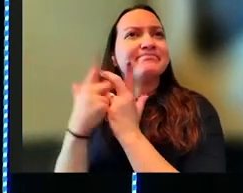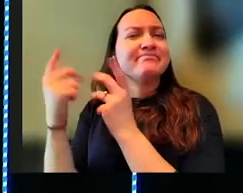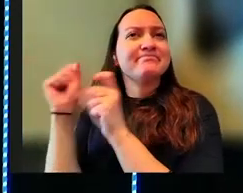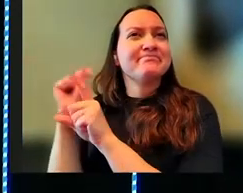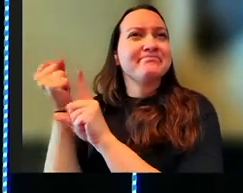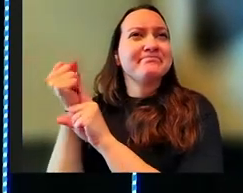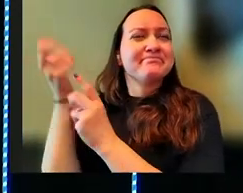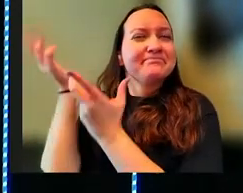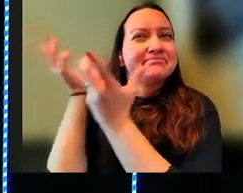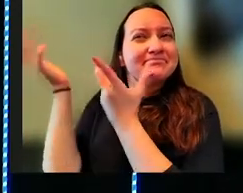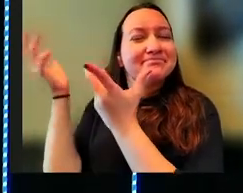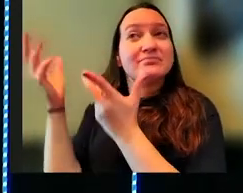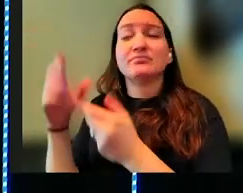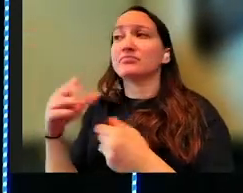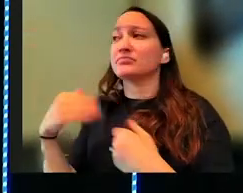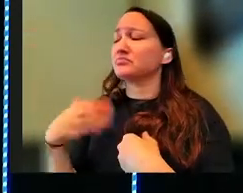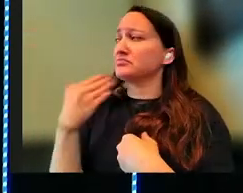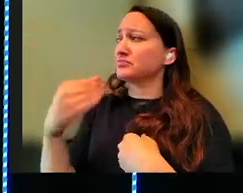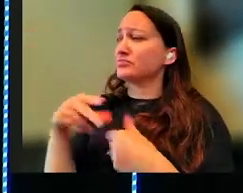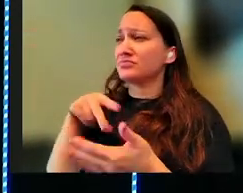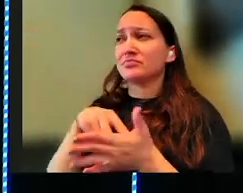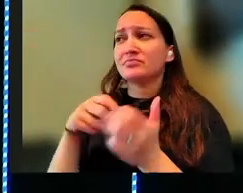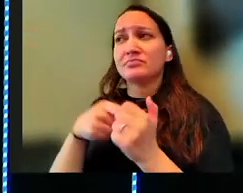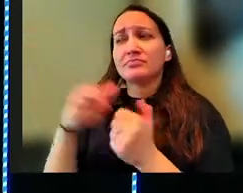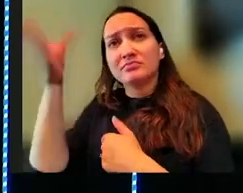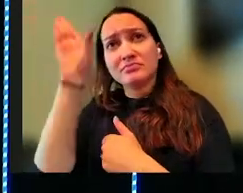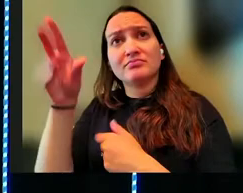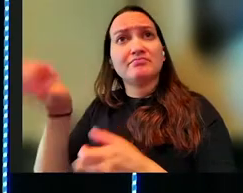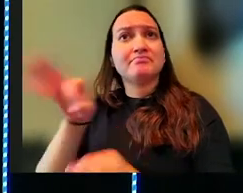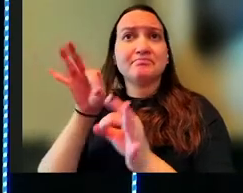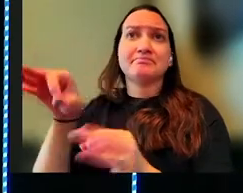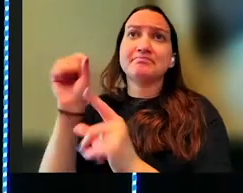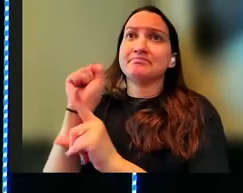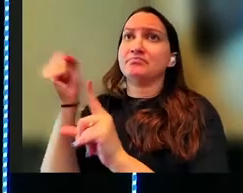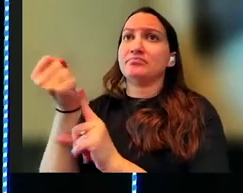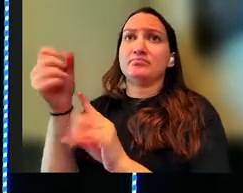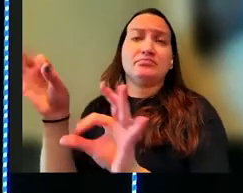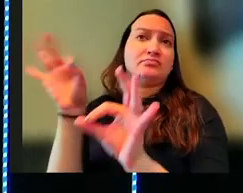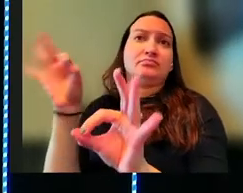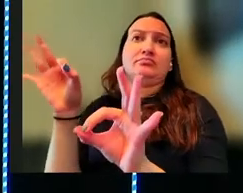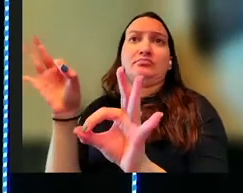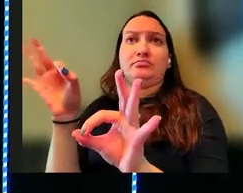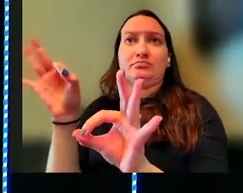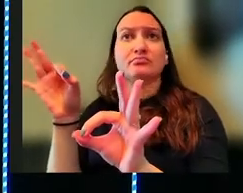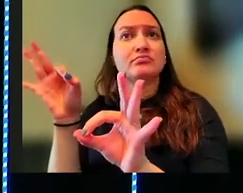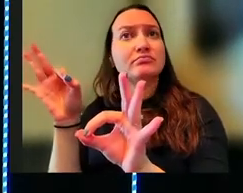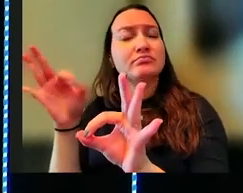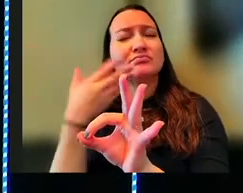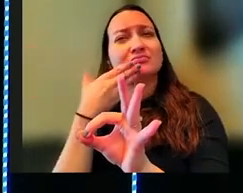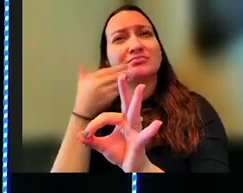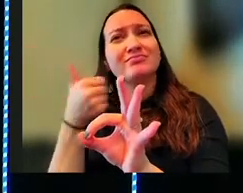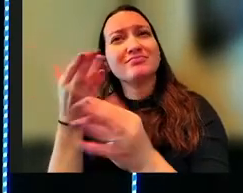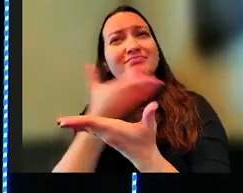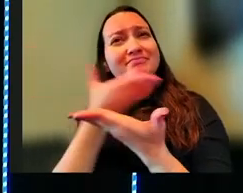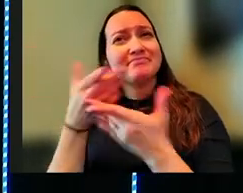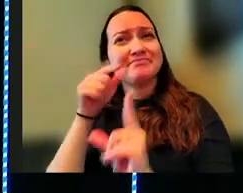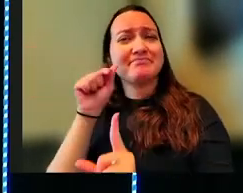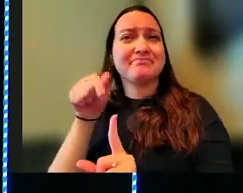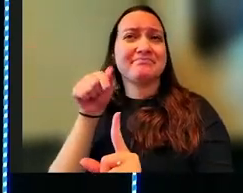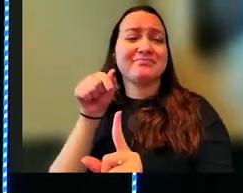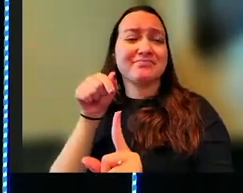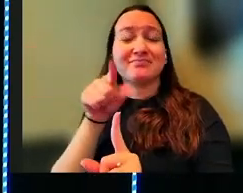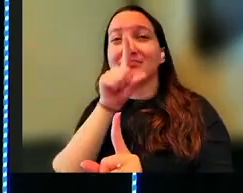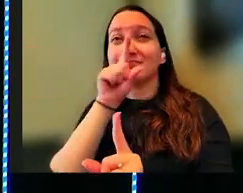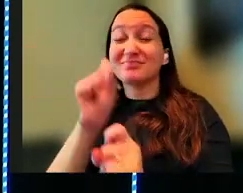Because when we're in right standing with God, we're exactly where we need to be. That is the best thing. That is good.